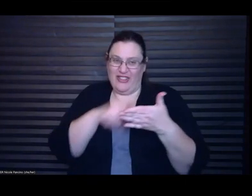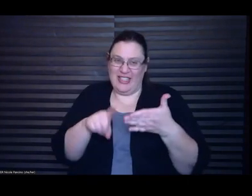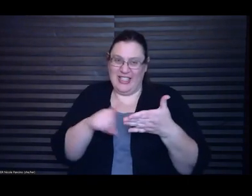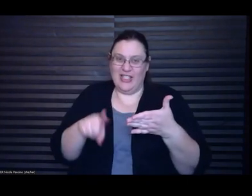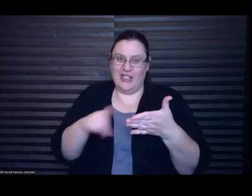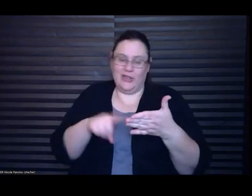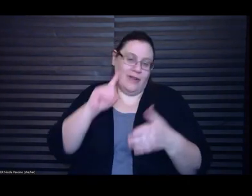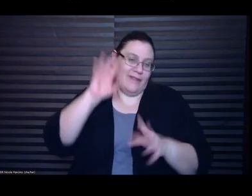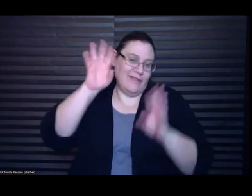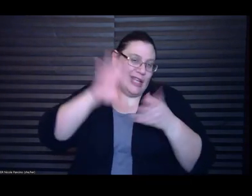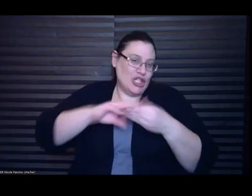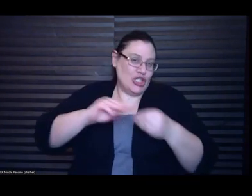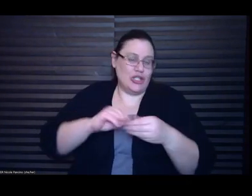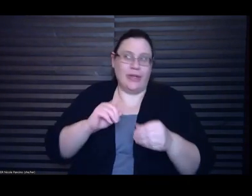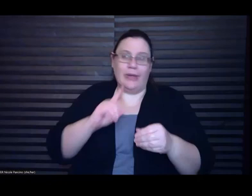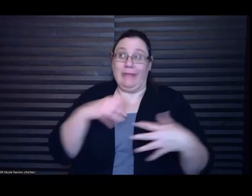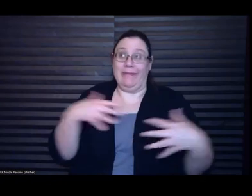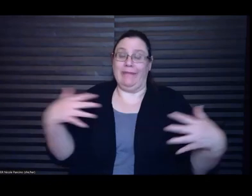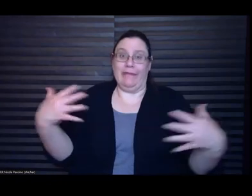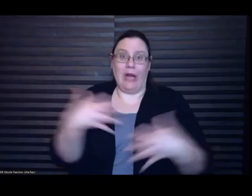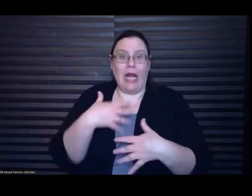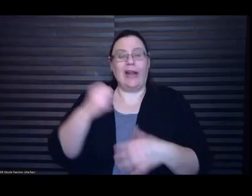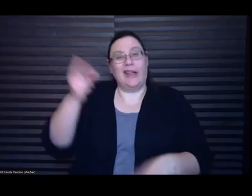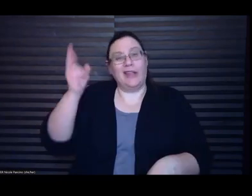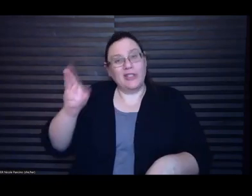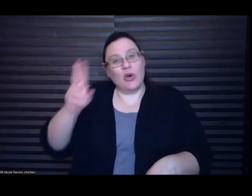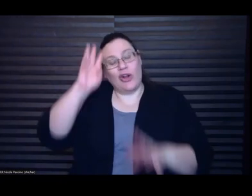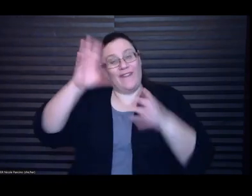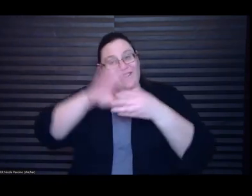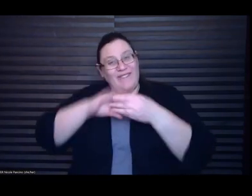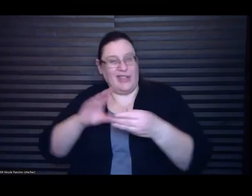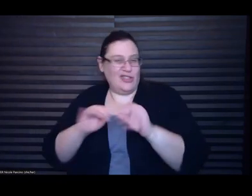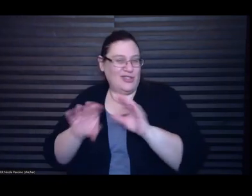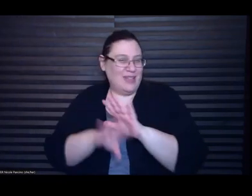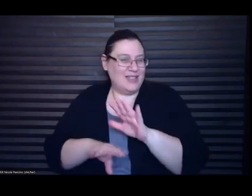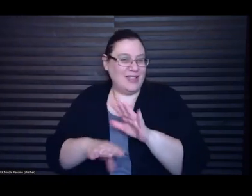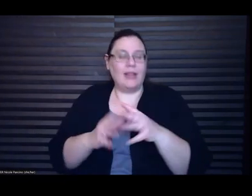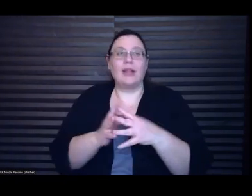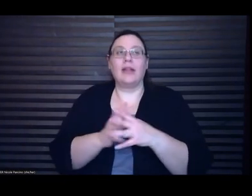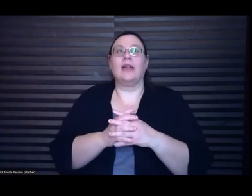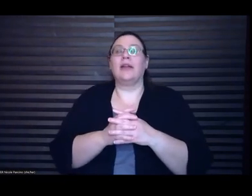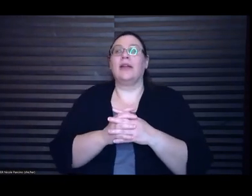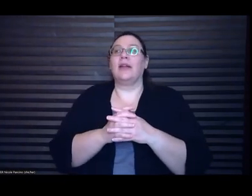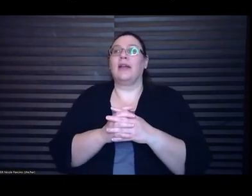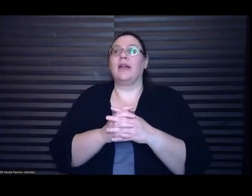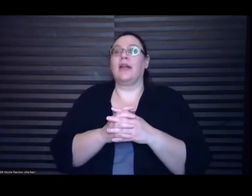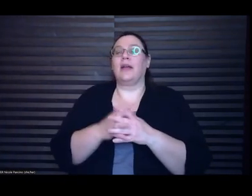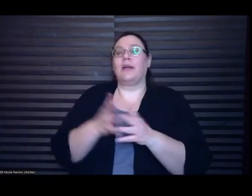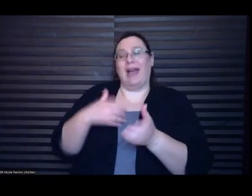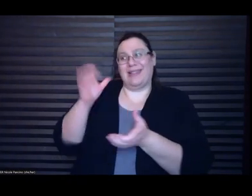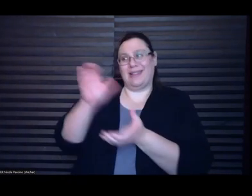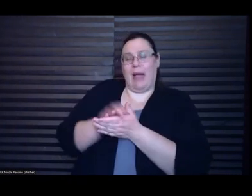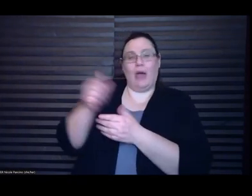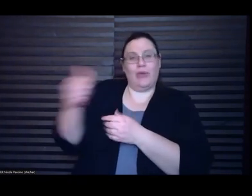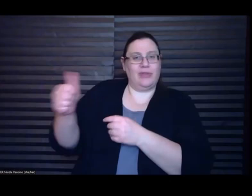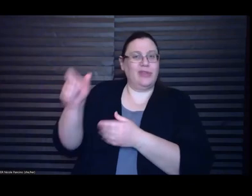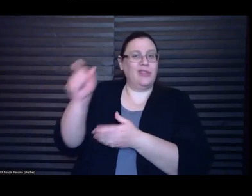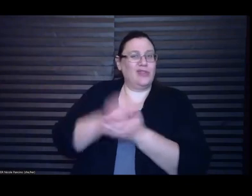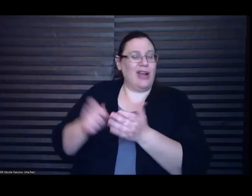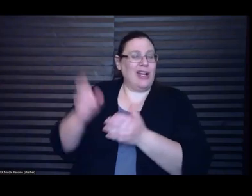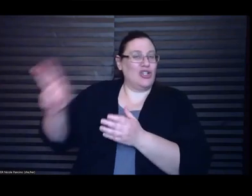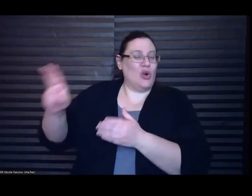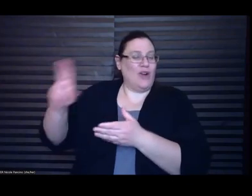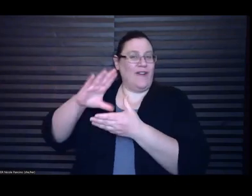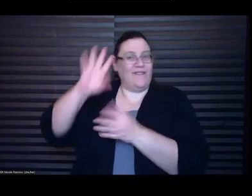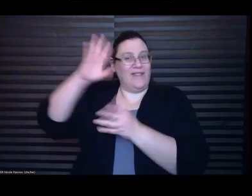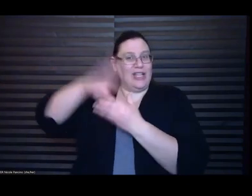basically um and my spouse is writing historical fiction and just is like researching constantly and it's like really amazing to watch like research get translated